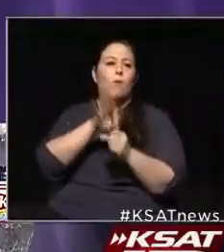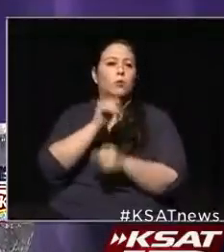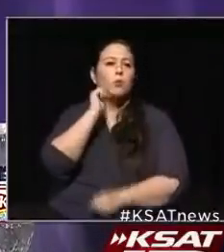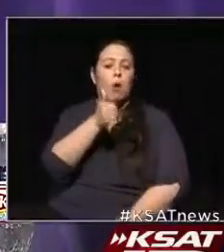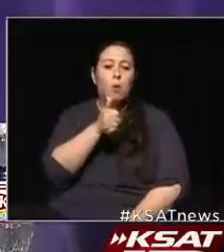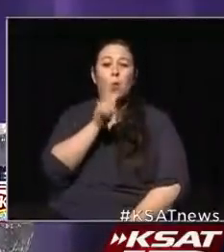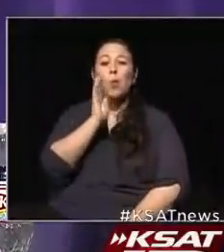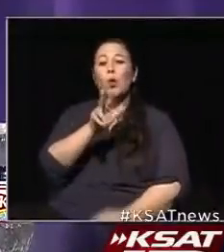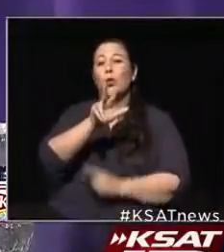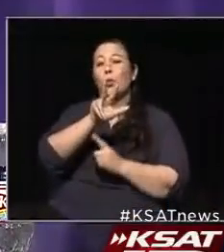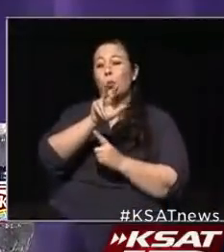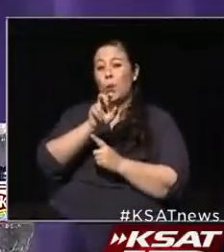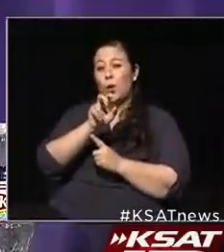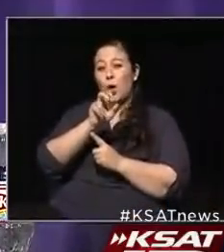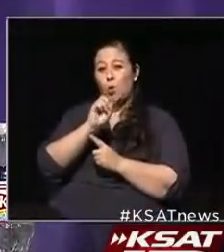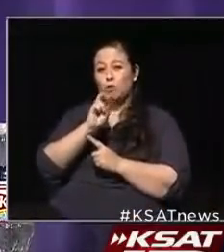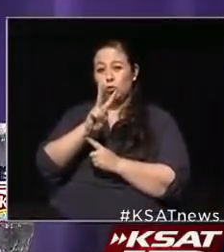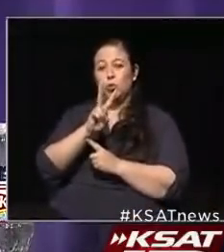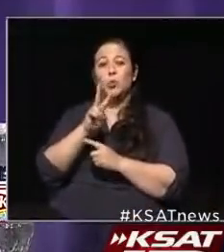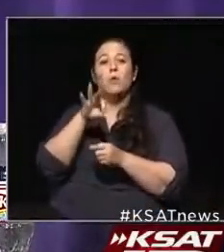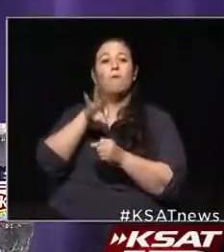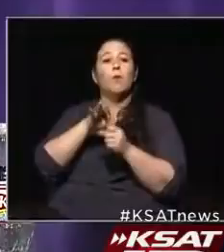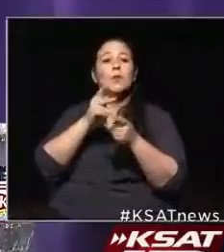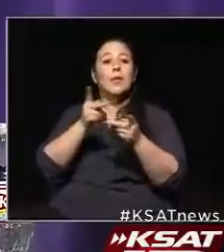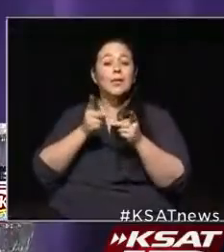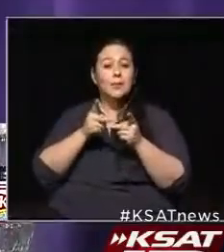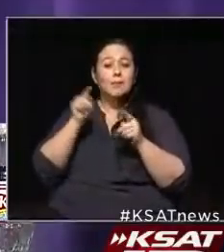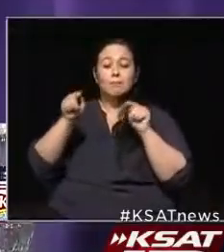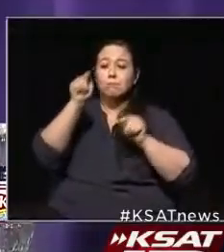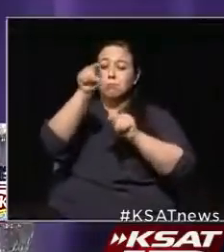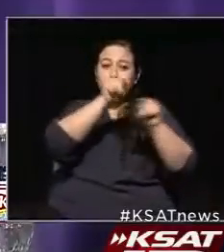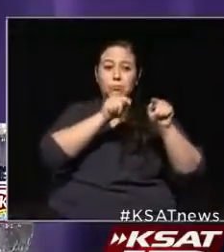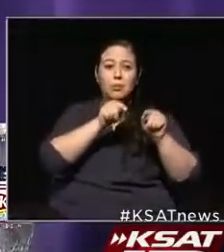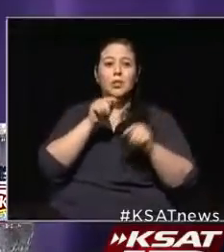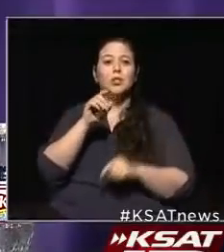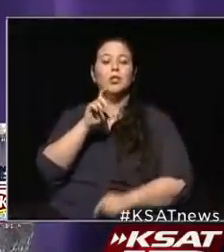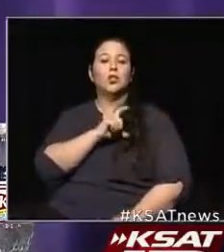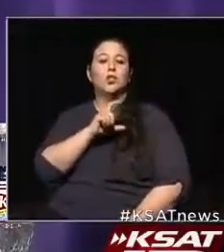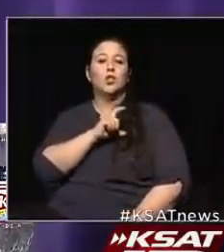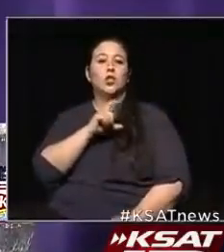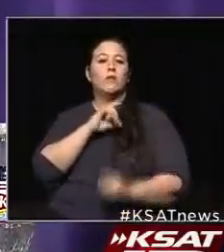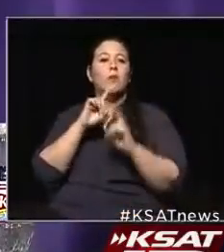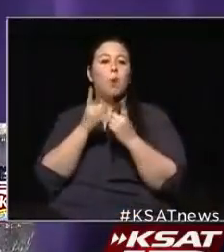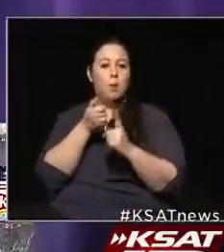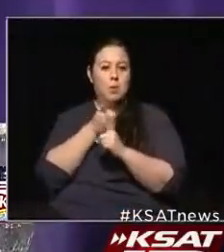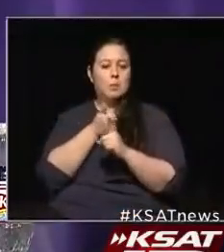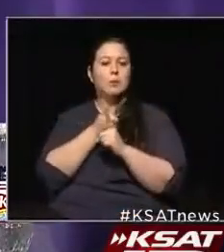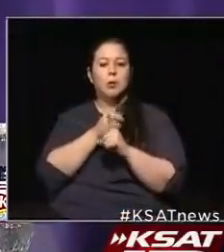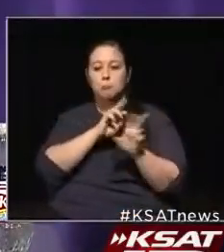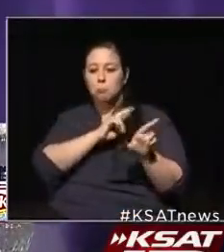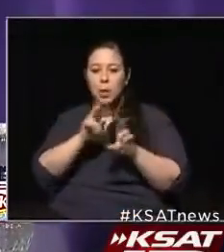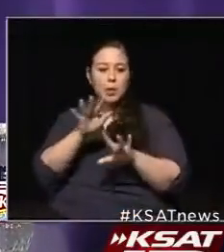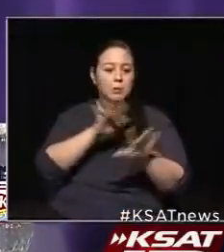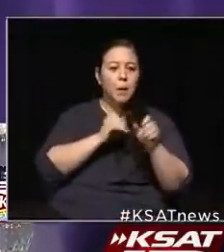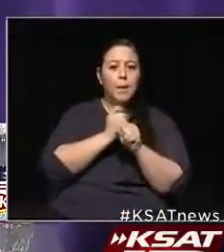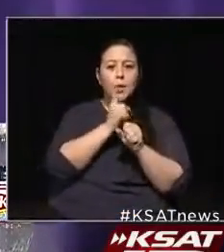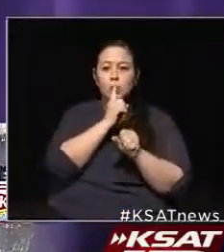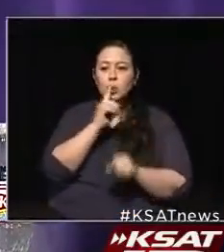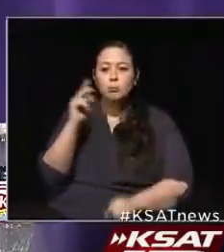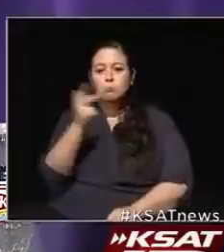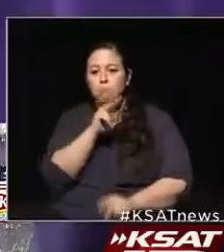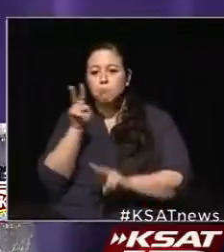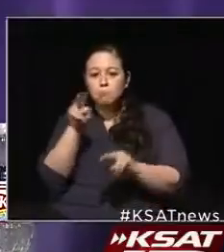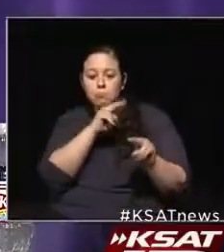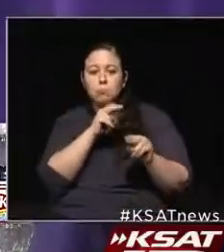have 302 voting sites. The Sheriff's Department, Sheriff Salazar, is gearing up for it to make sure everybody's